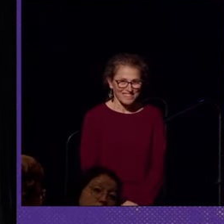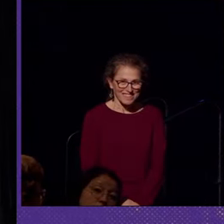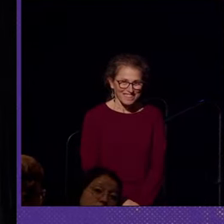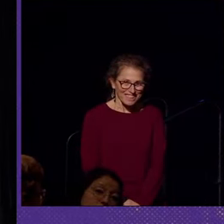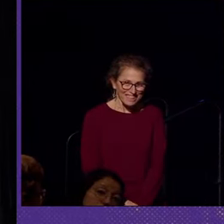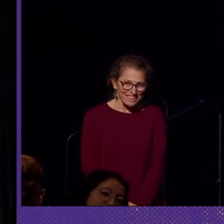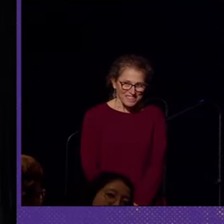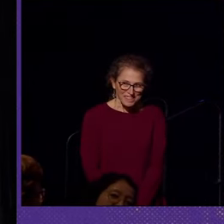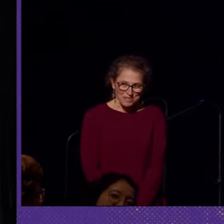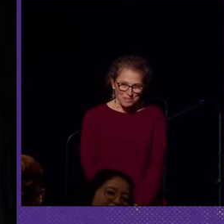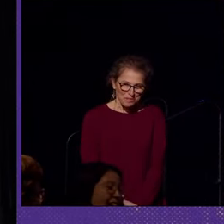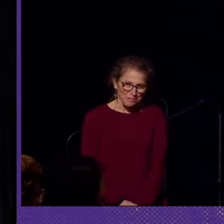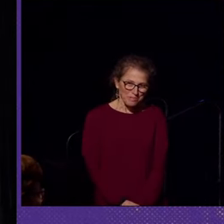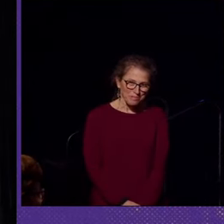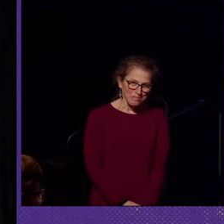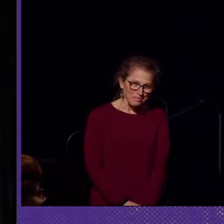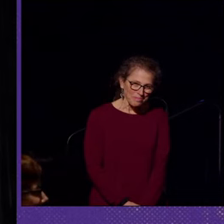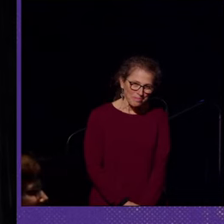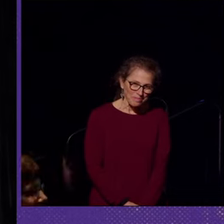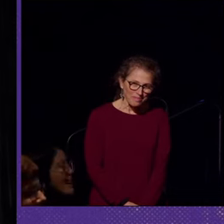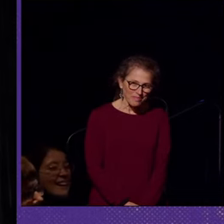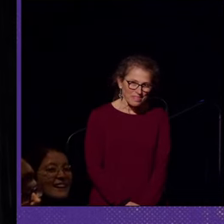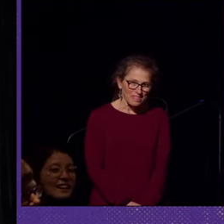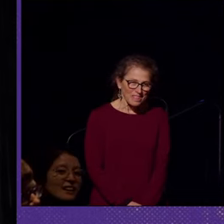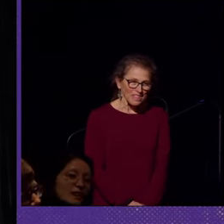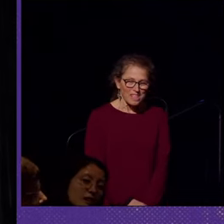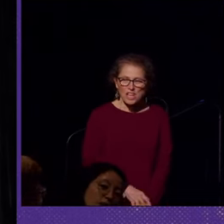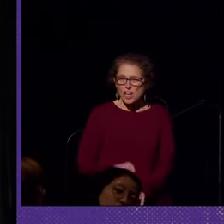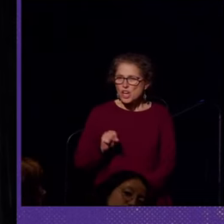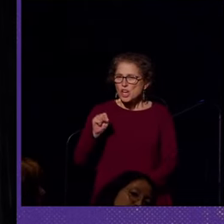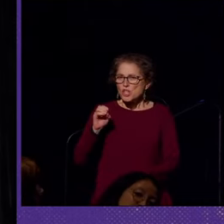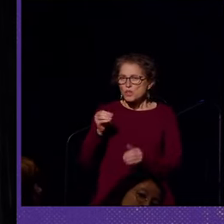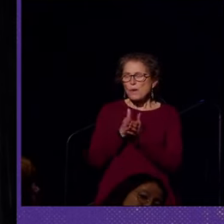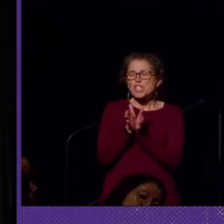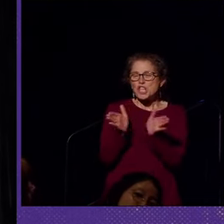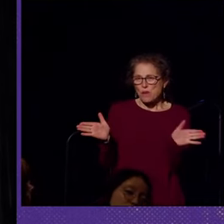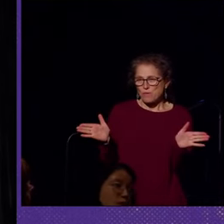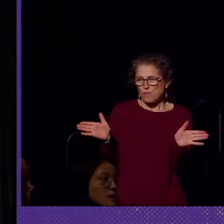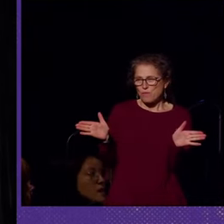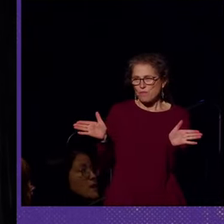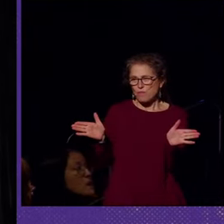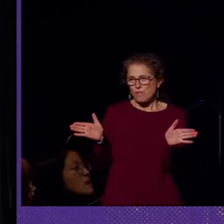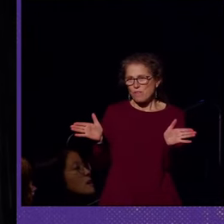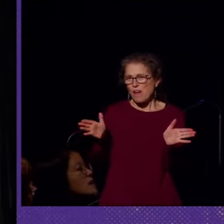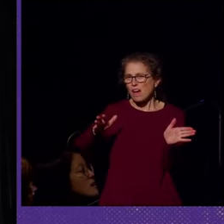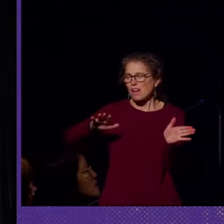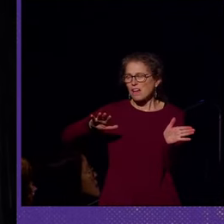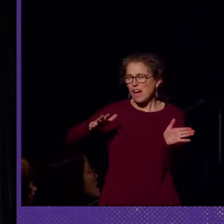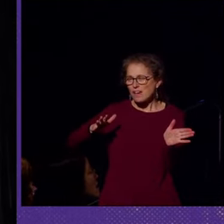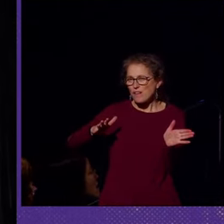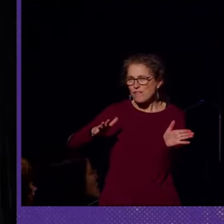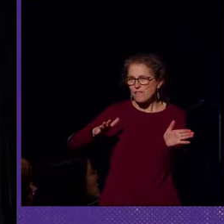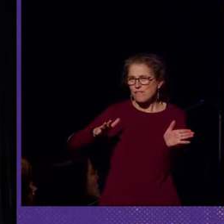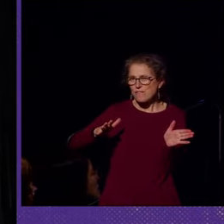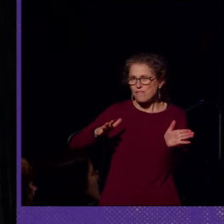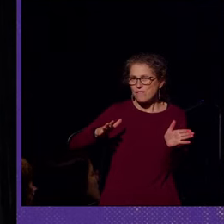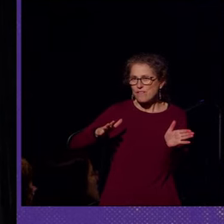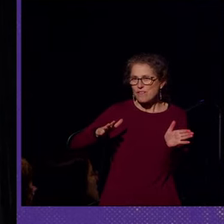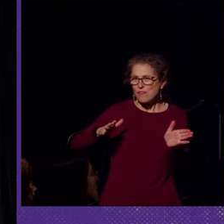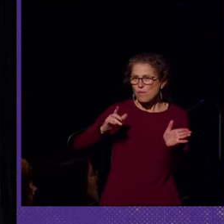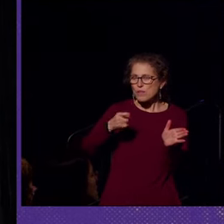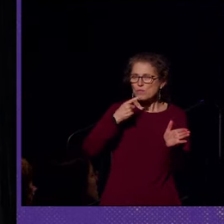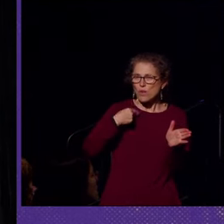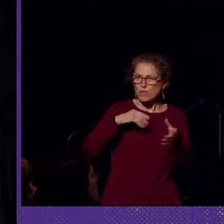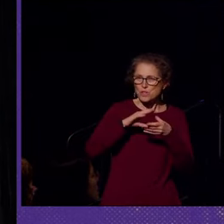Okay. There we go. So, in general, kind of, when you gave your backstory,